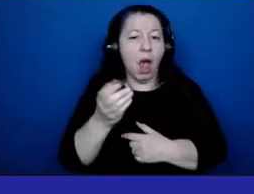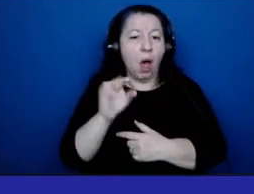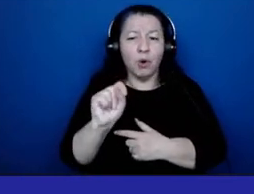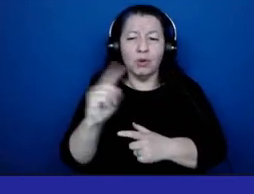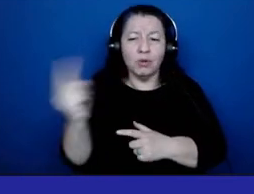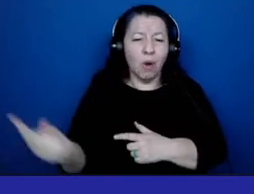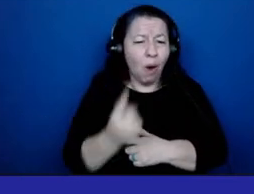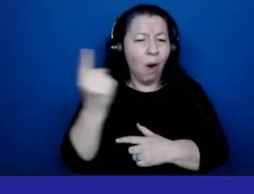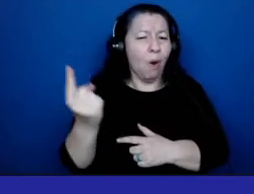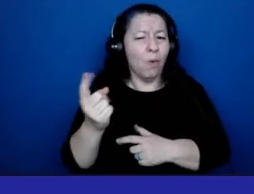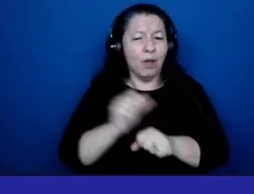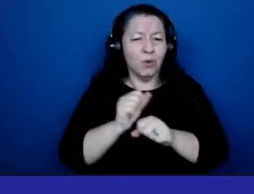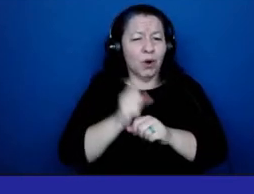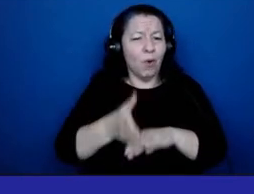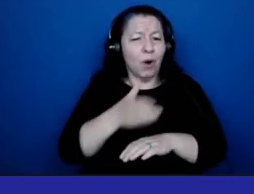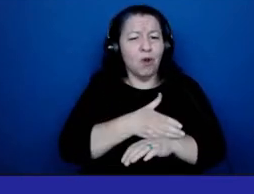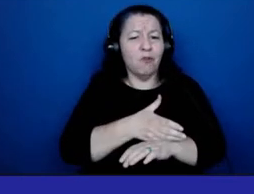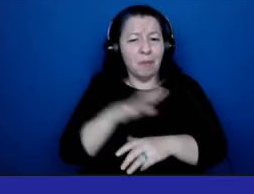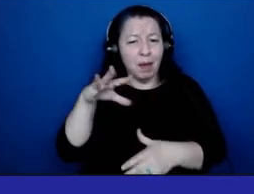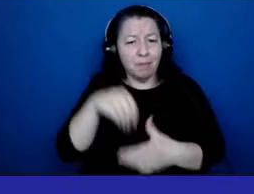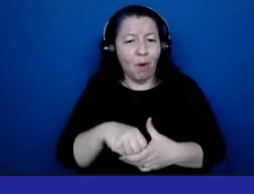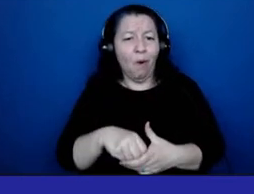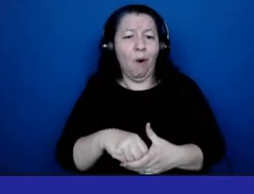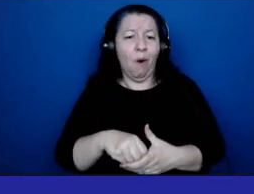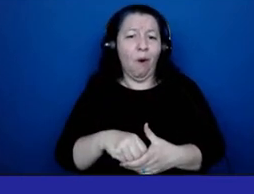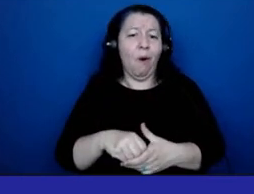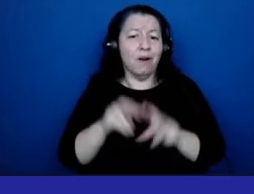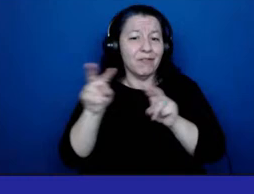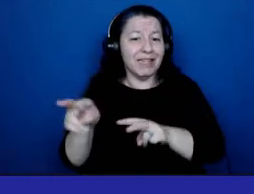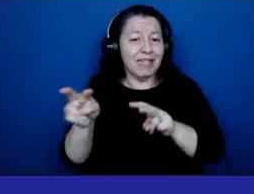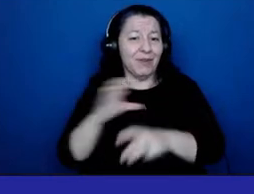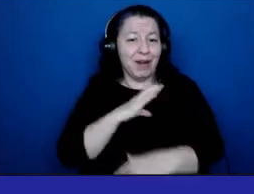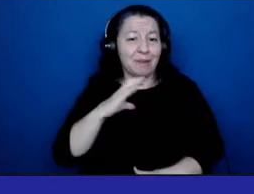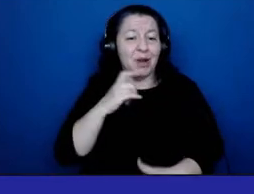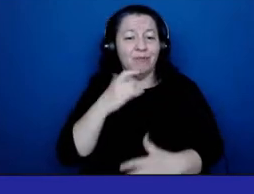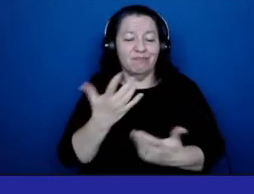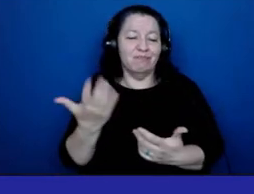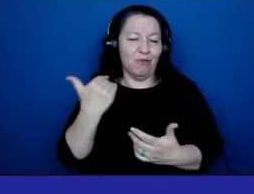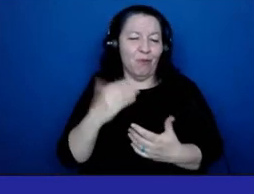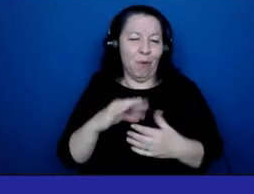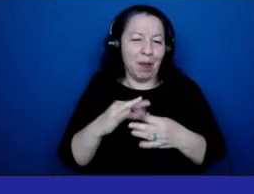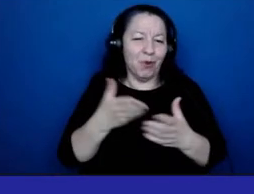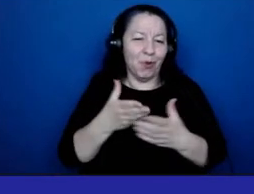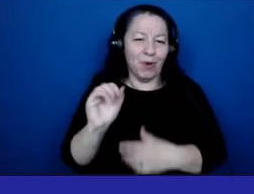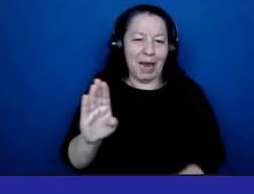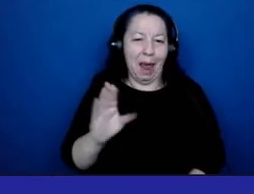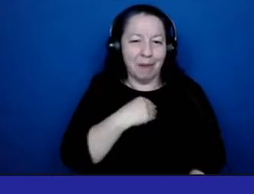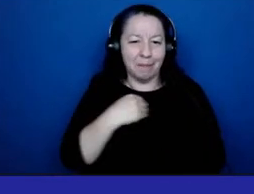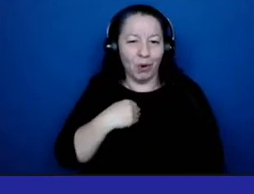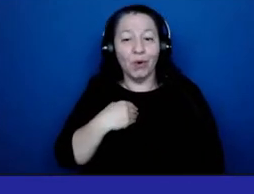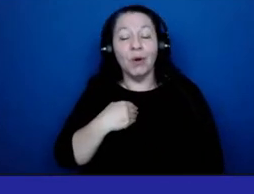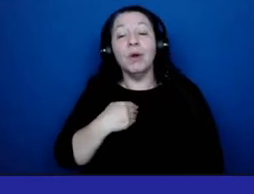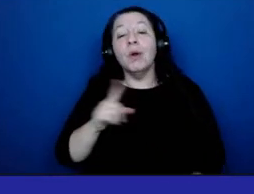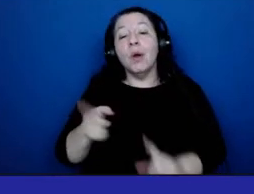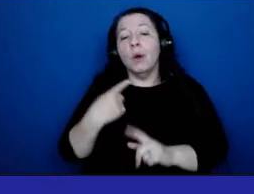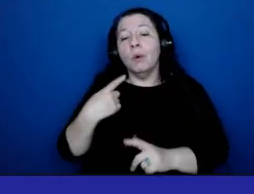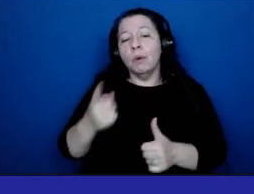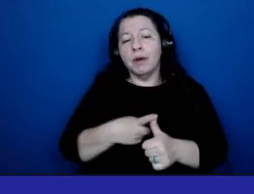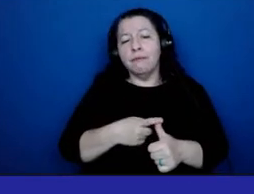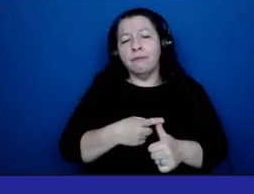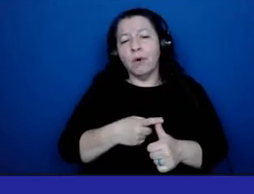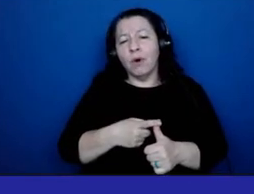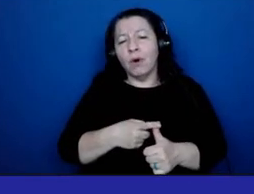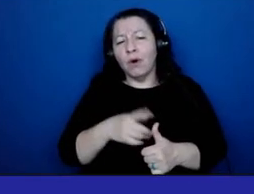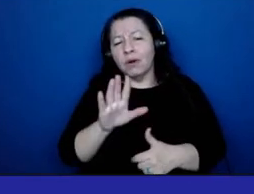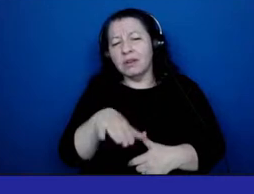Steering Committee, which was earlier referenced by a CAV member. When the comptroller voiced concerns in June 2023 over the